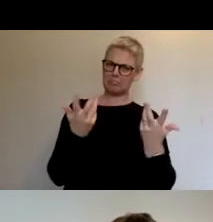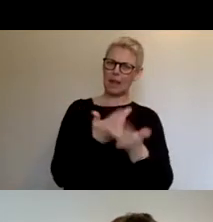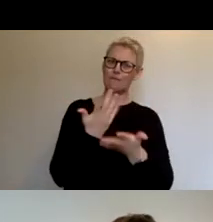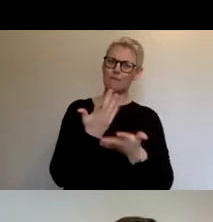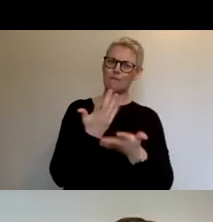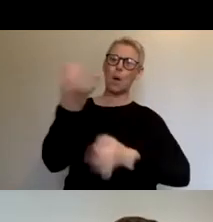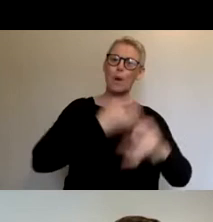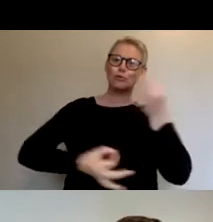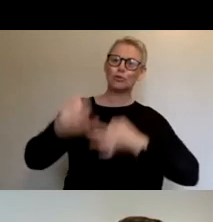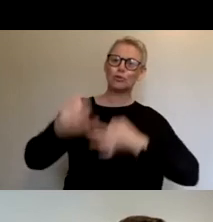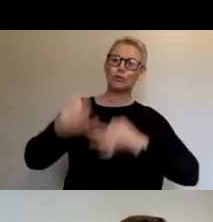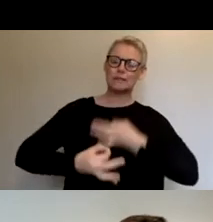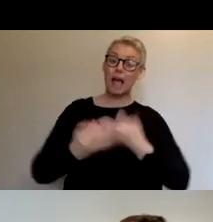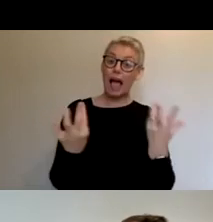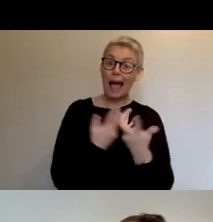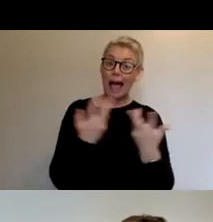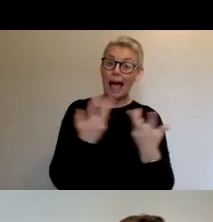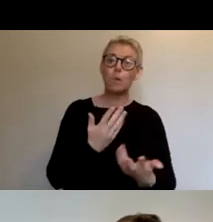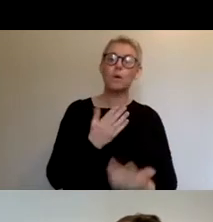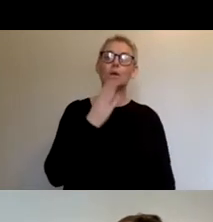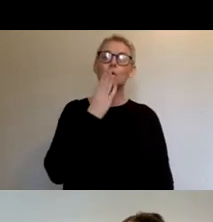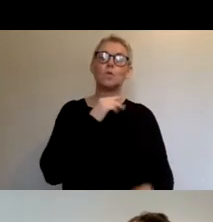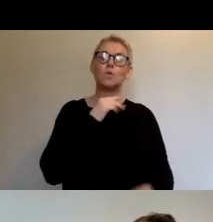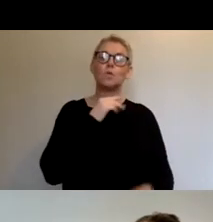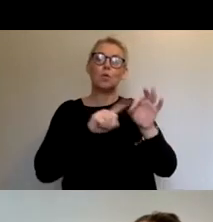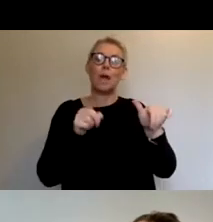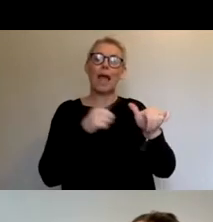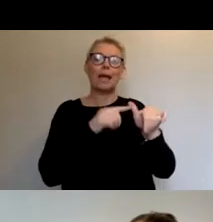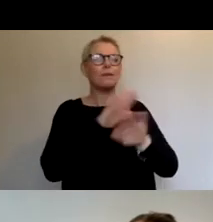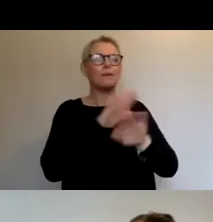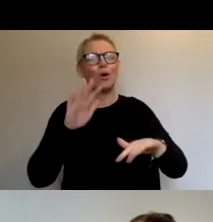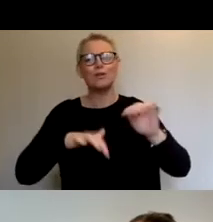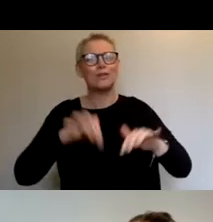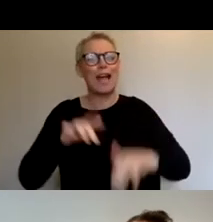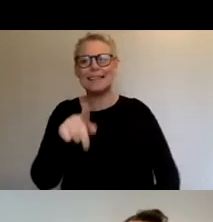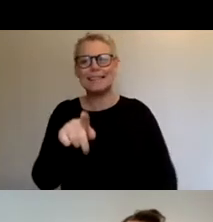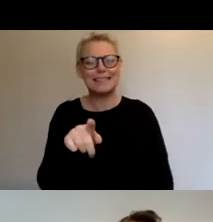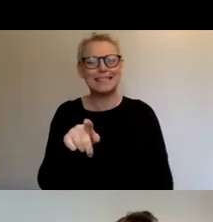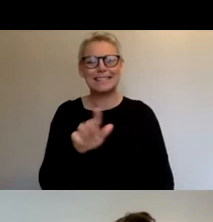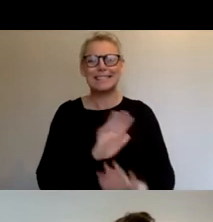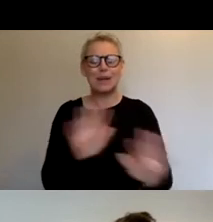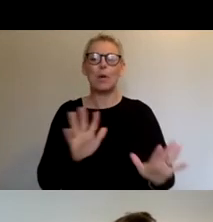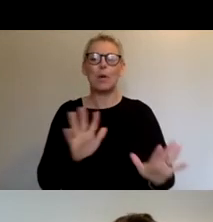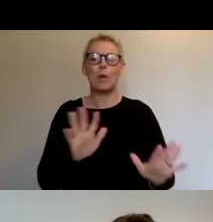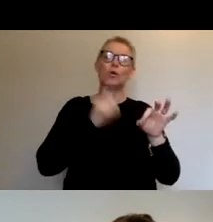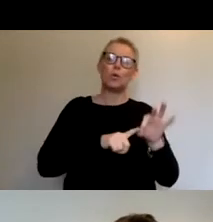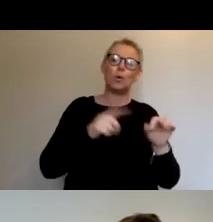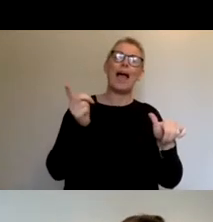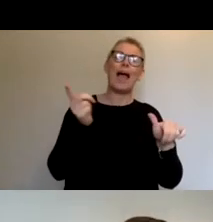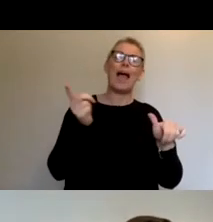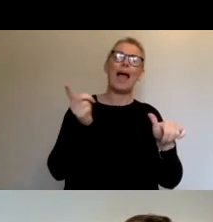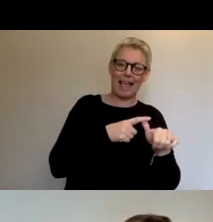your questions through to us using the Q&A function, not the chat. That's really important and helpful. So send your questions through